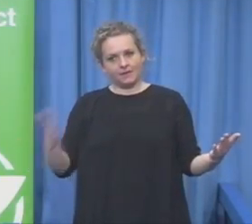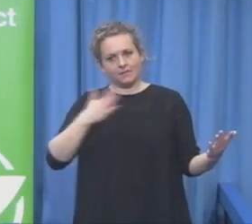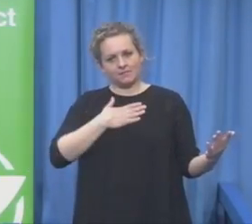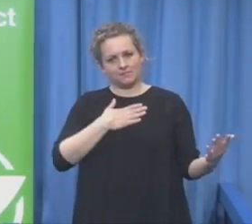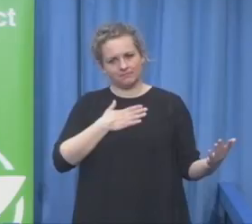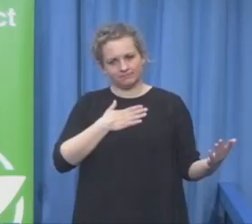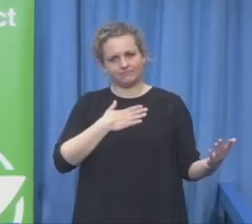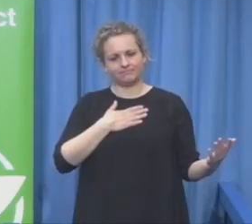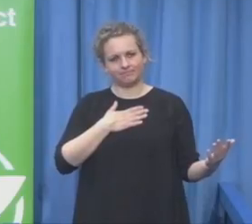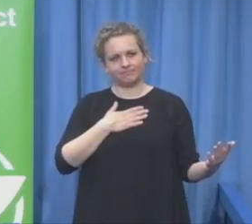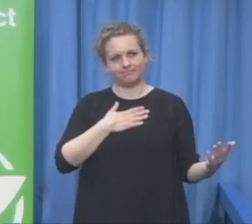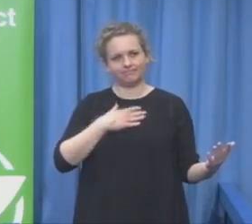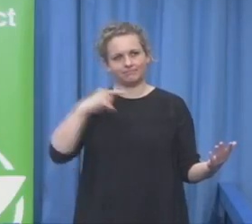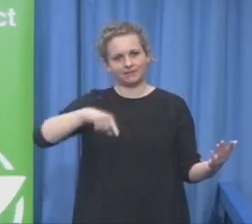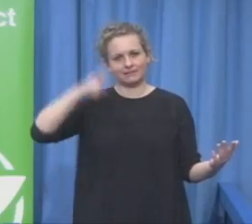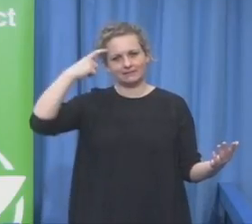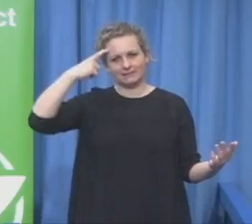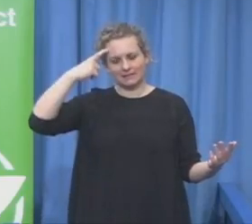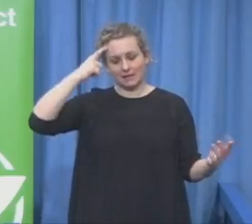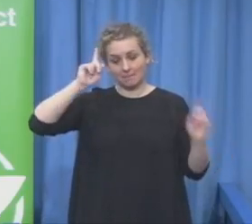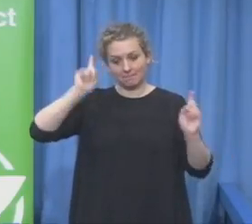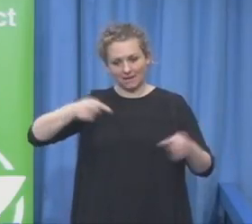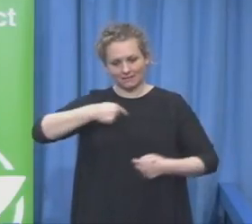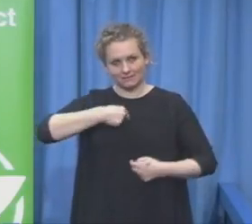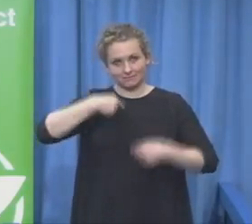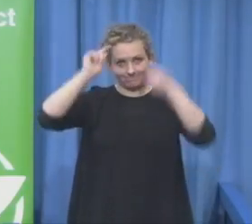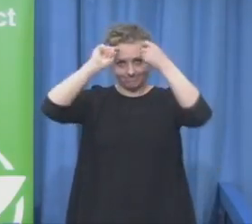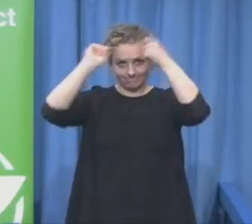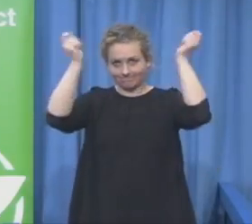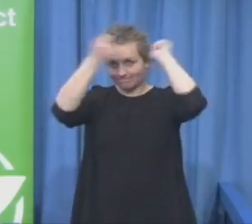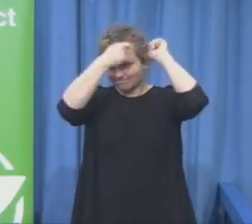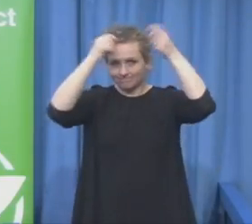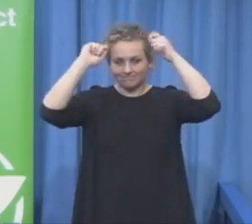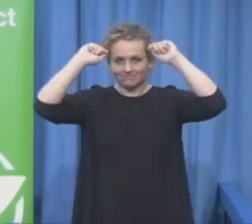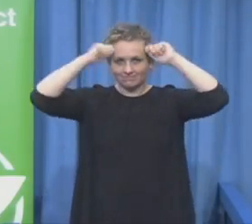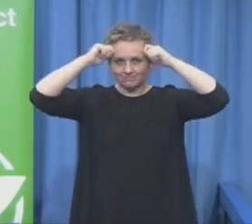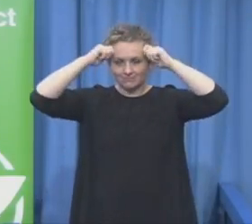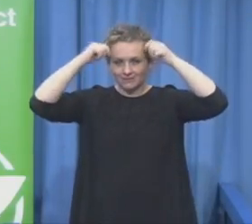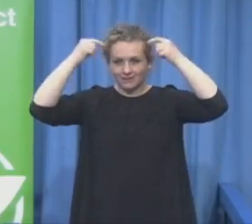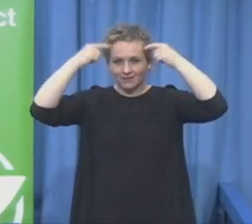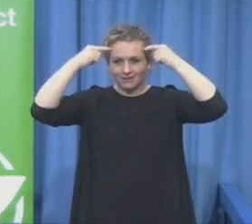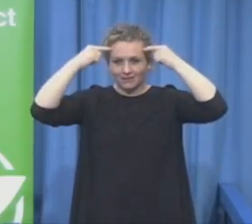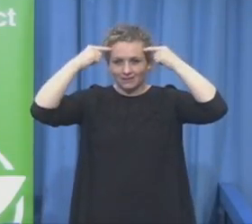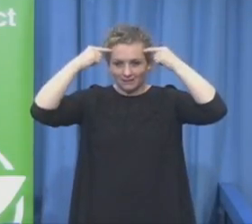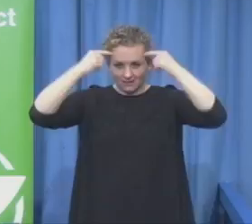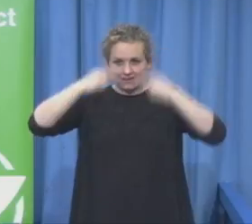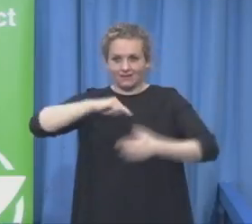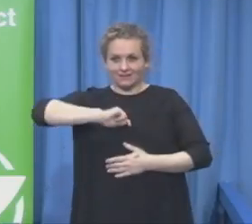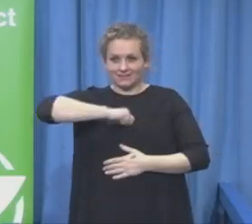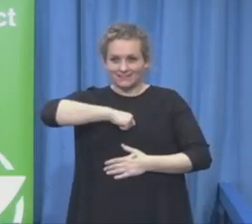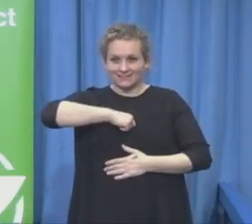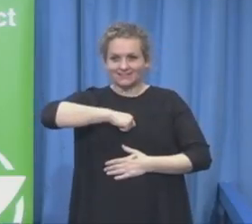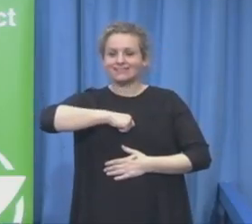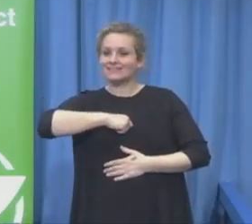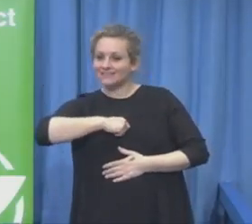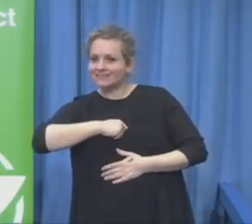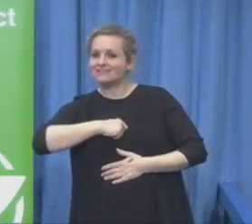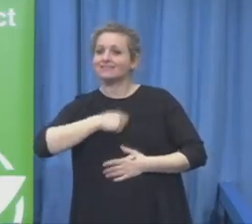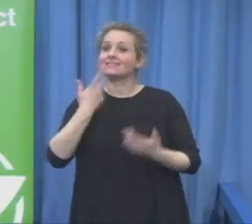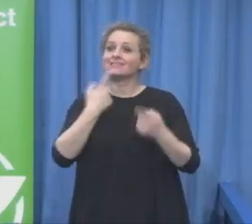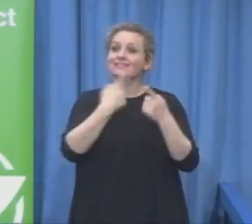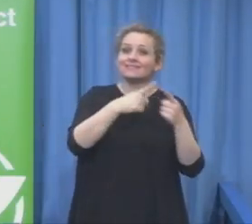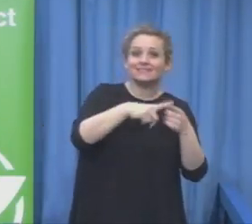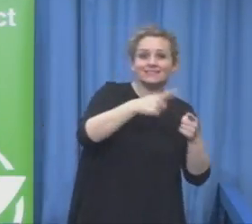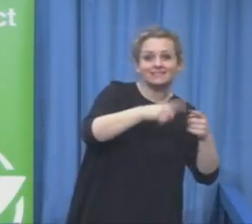we can't ask it from the companies. So it's first our turn and then we can